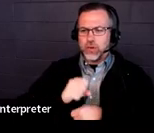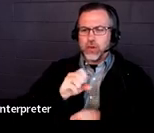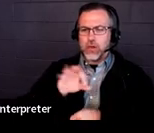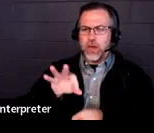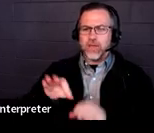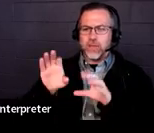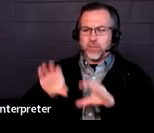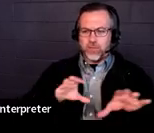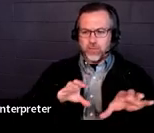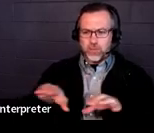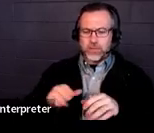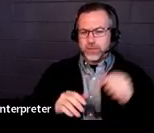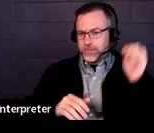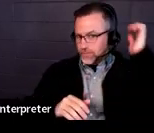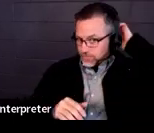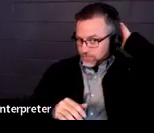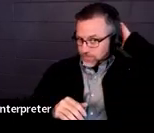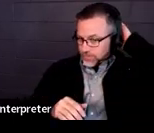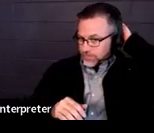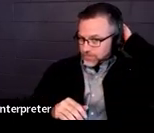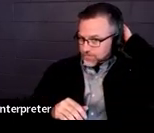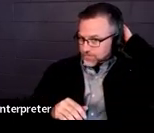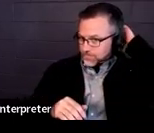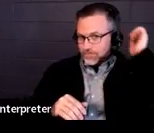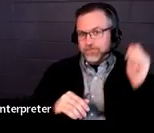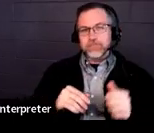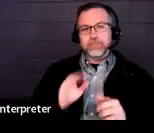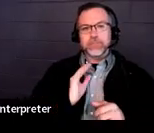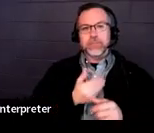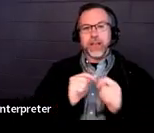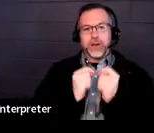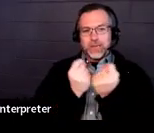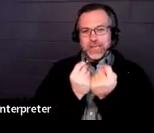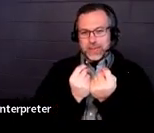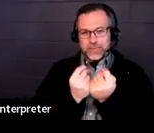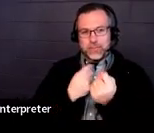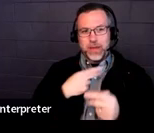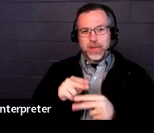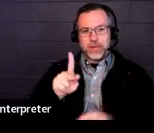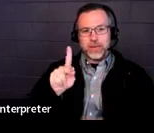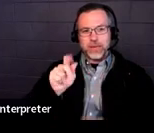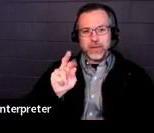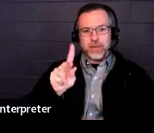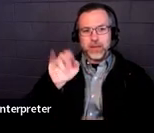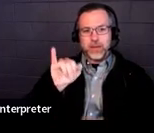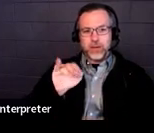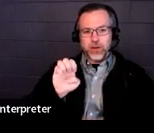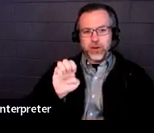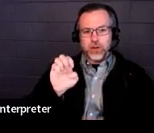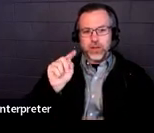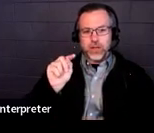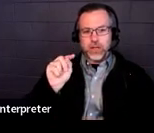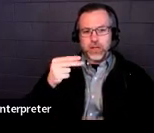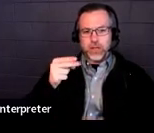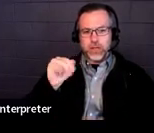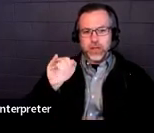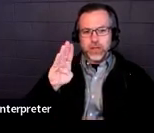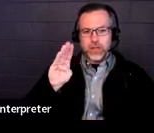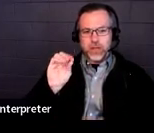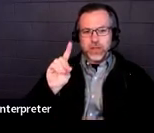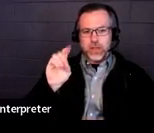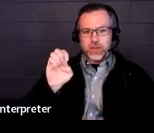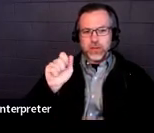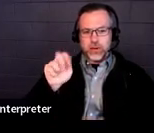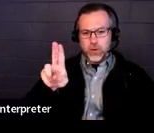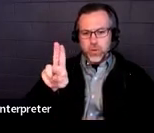And we'll start off by introducing our team. So I am Carly Thibodeau. I joined the team in July. And before